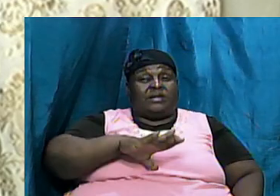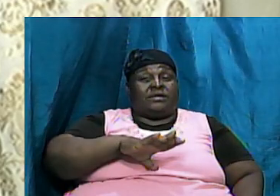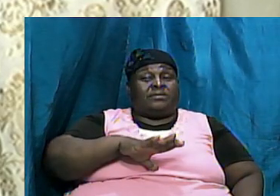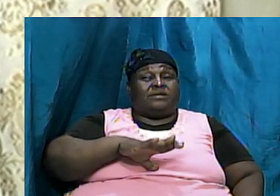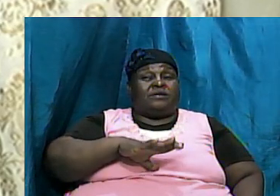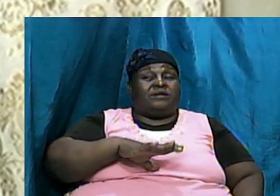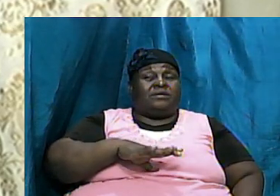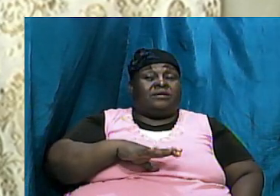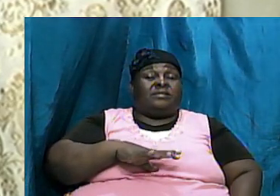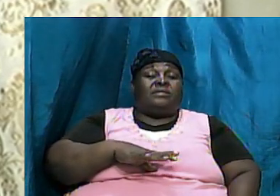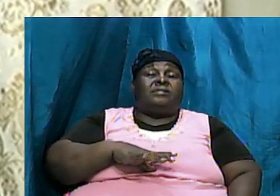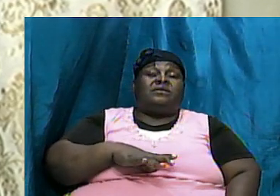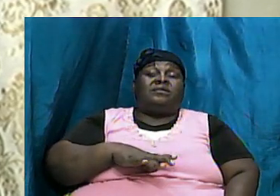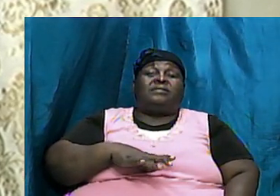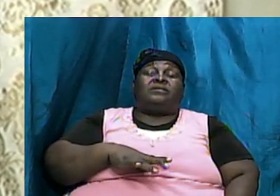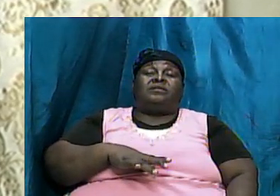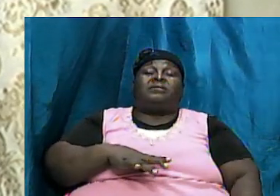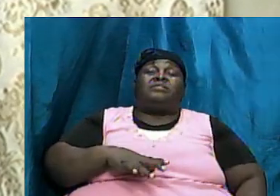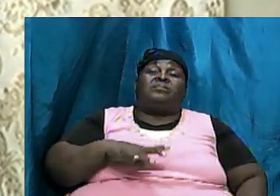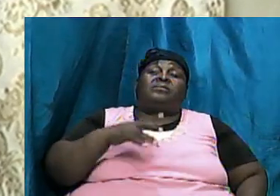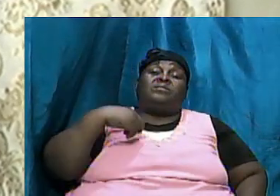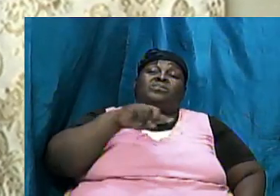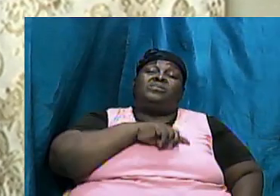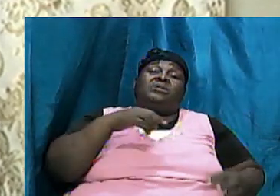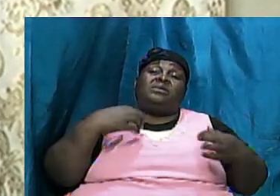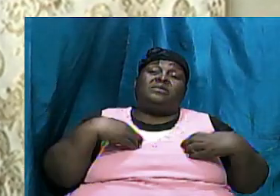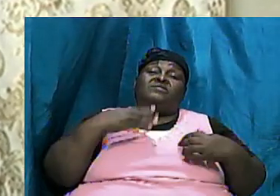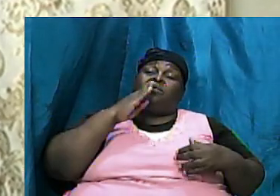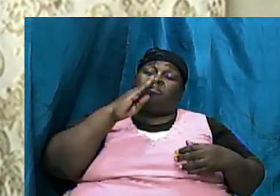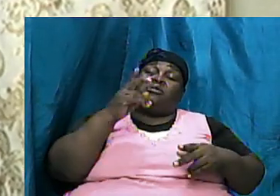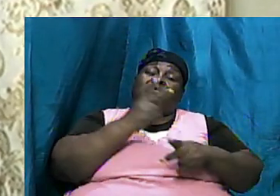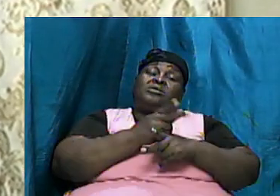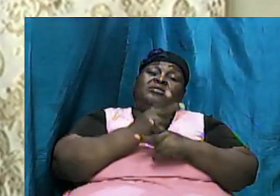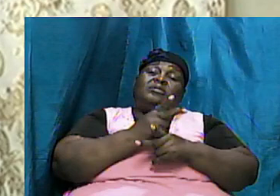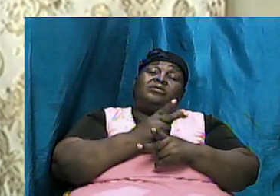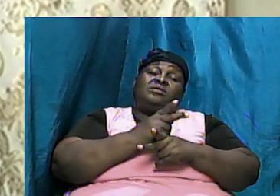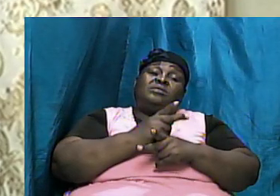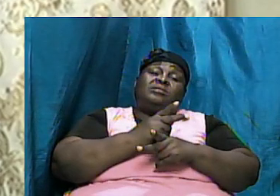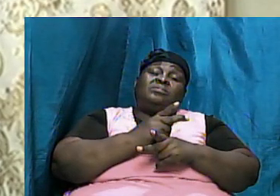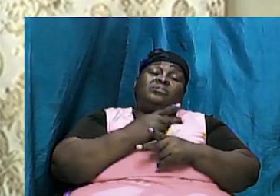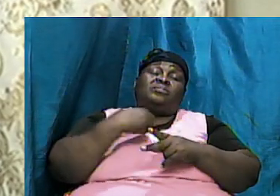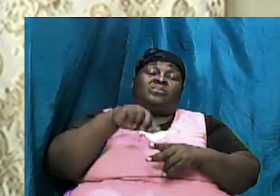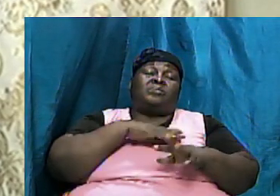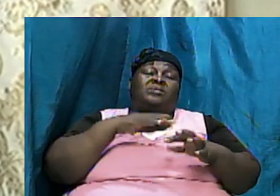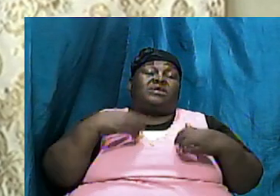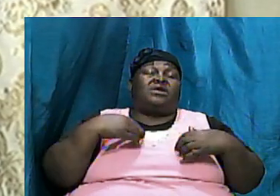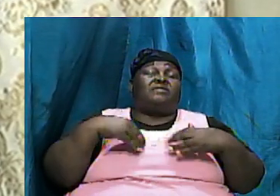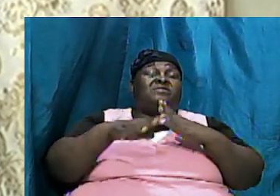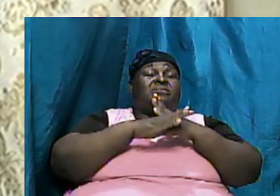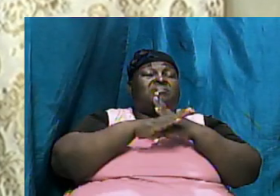I repeat what I said before that we have to be careful and we have to guard our hearts